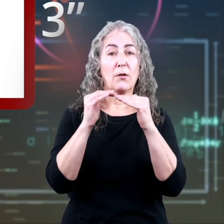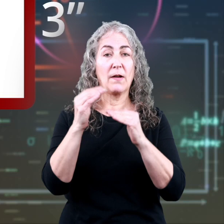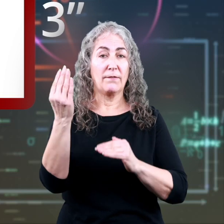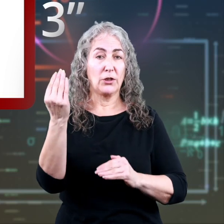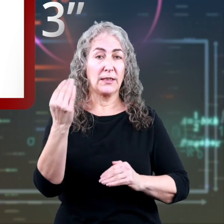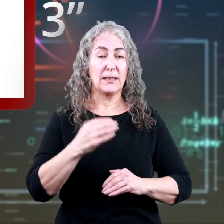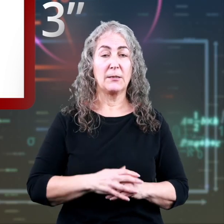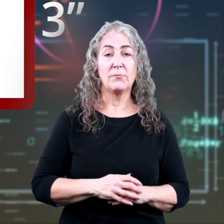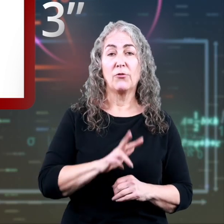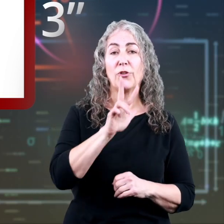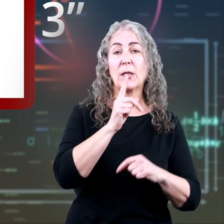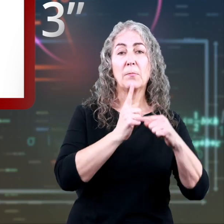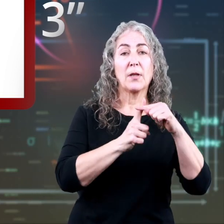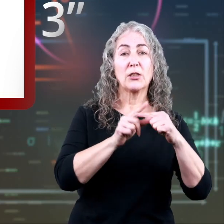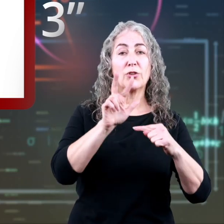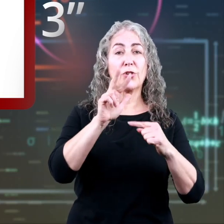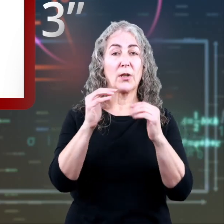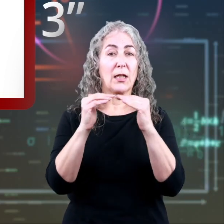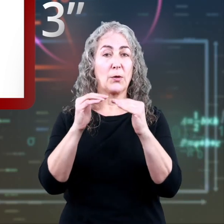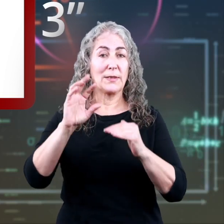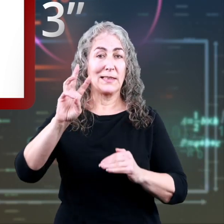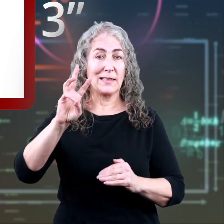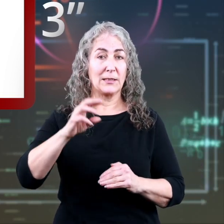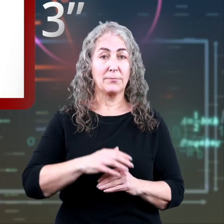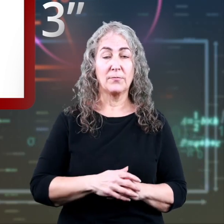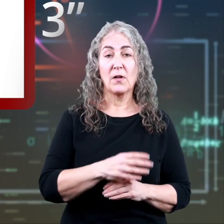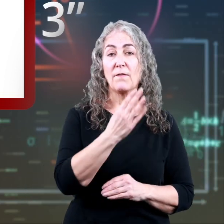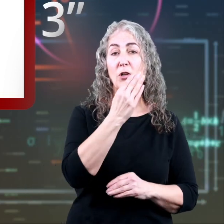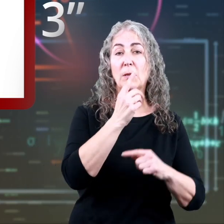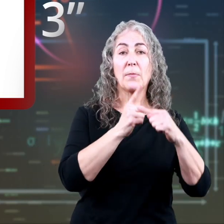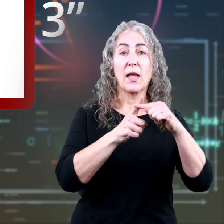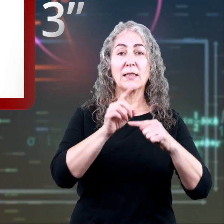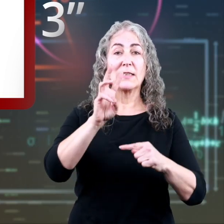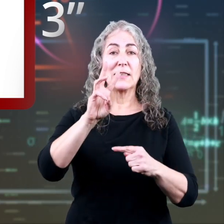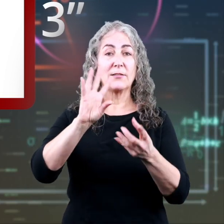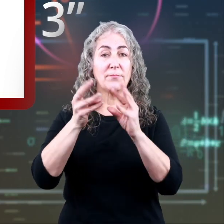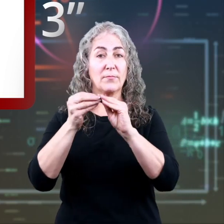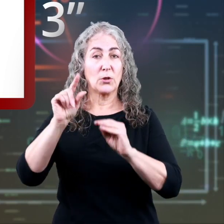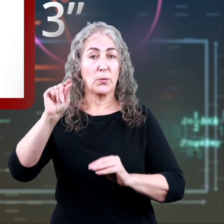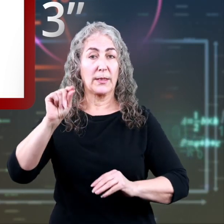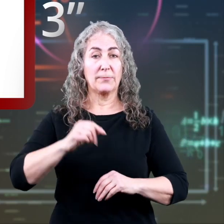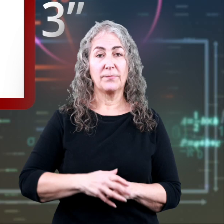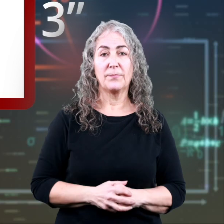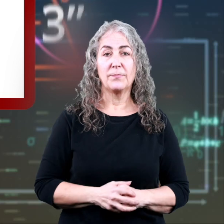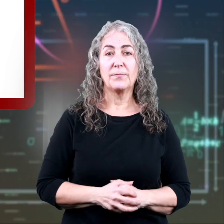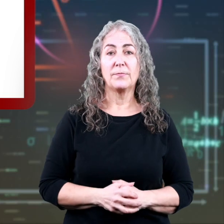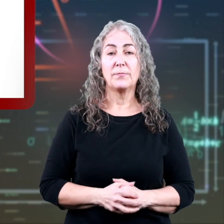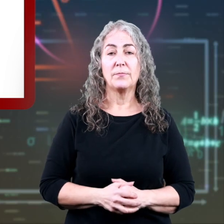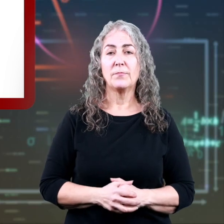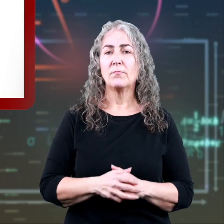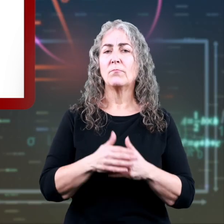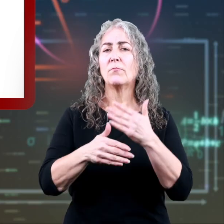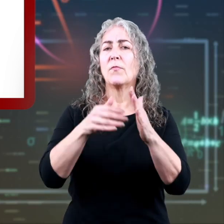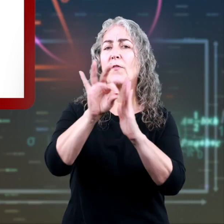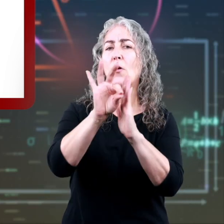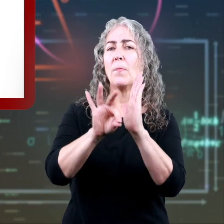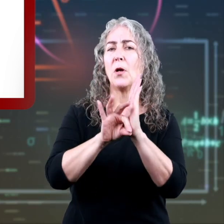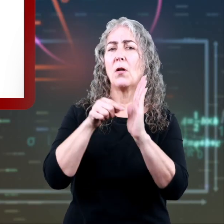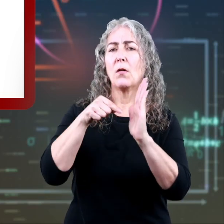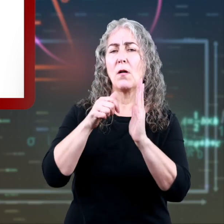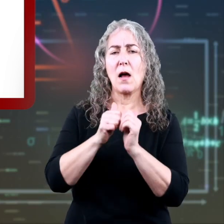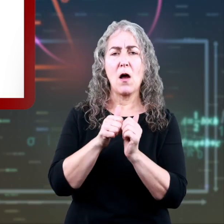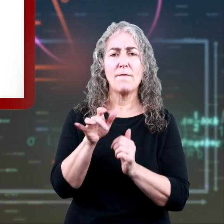equals 14, 3 plus 3 equals 6, 14 plus 6 equals 20. The straightforward